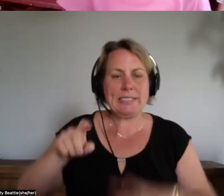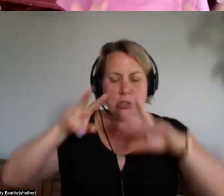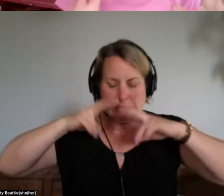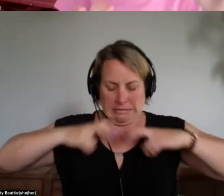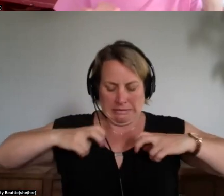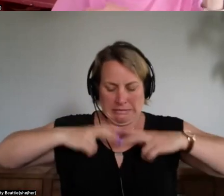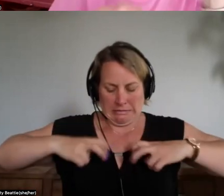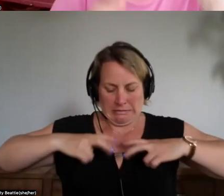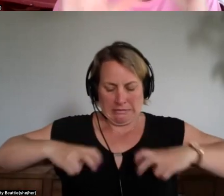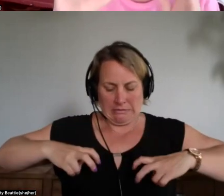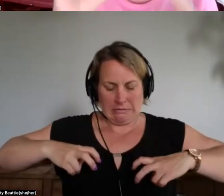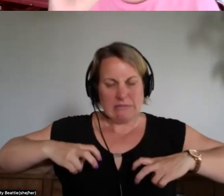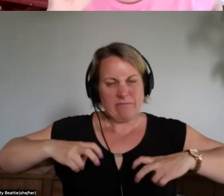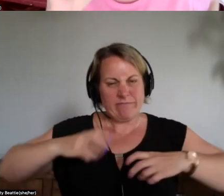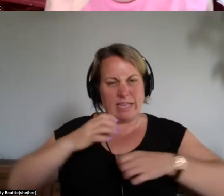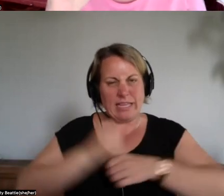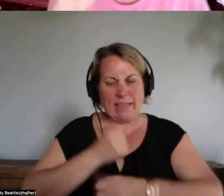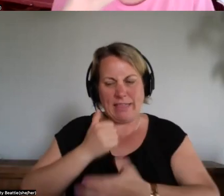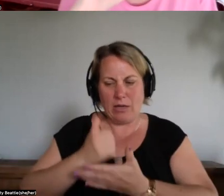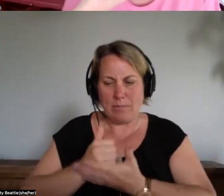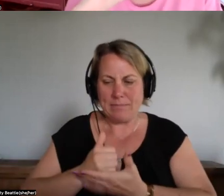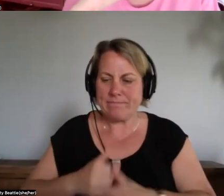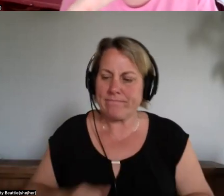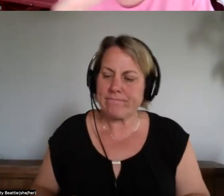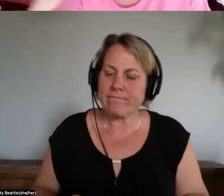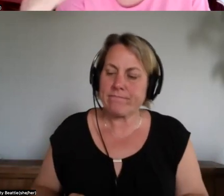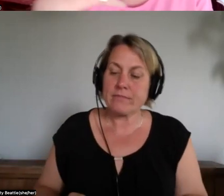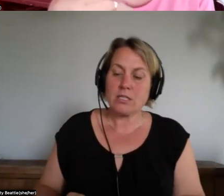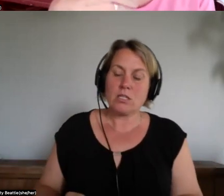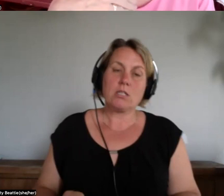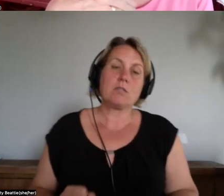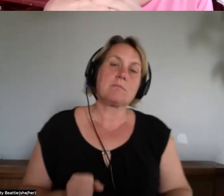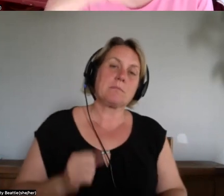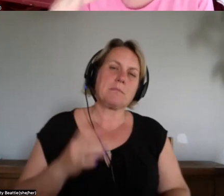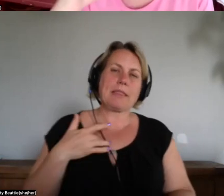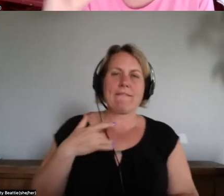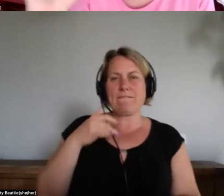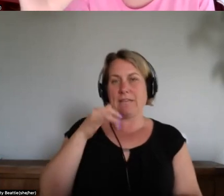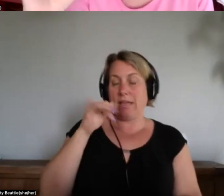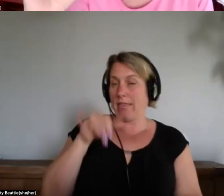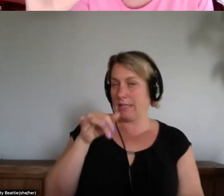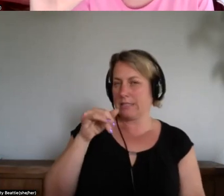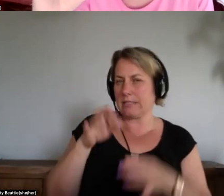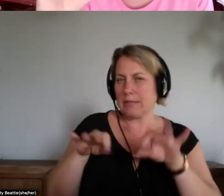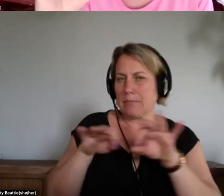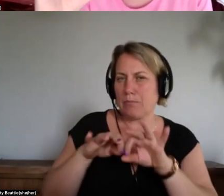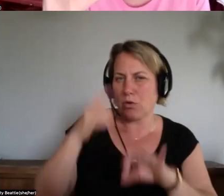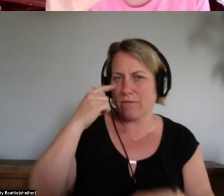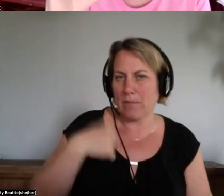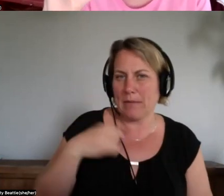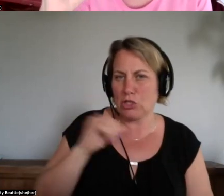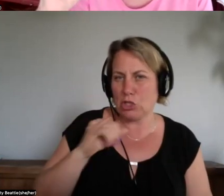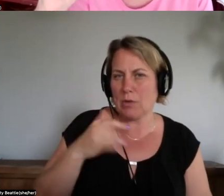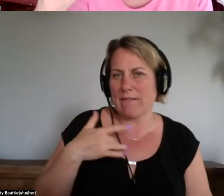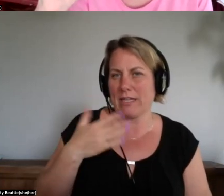i think that's a really important um at least for me a really important place for us to to end